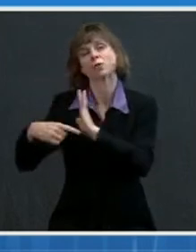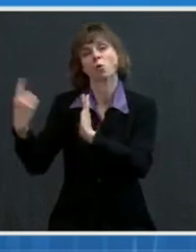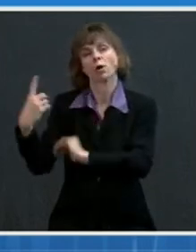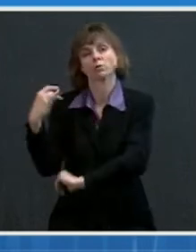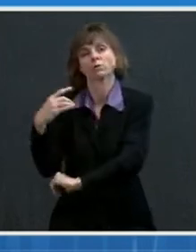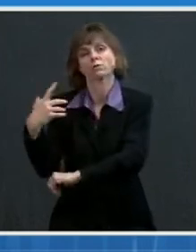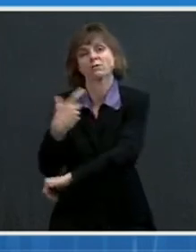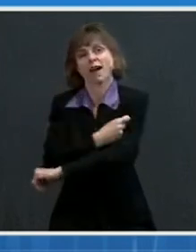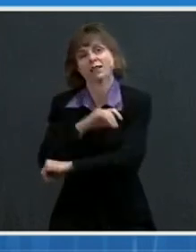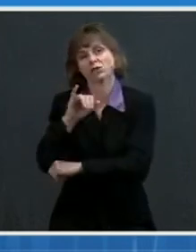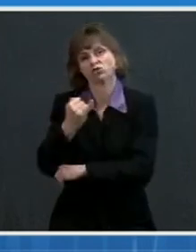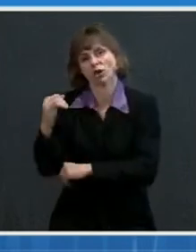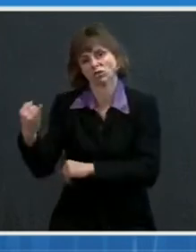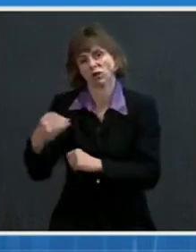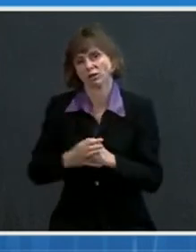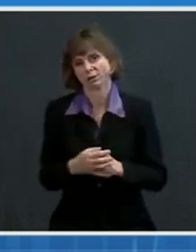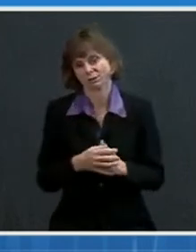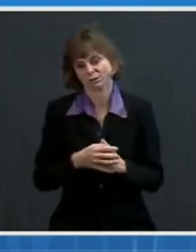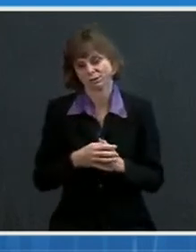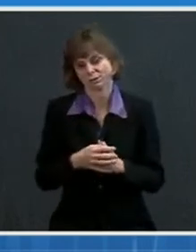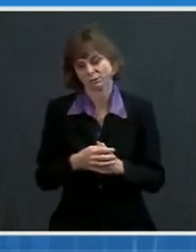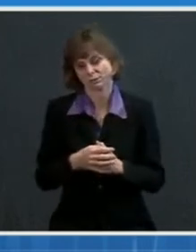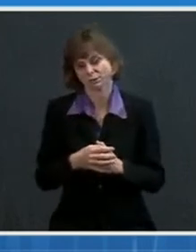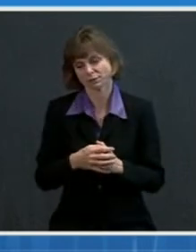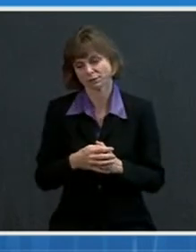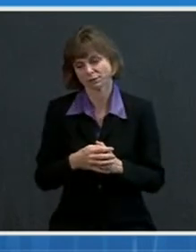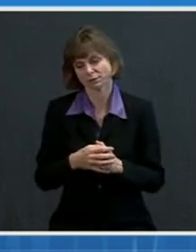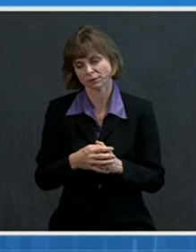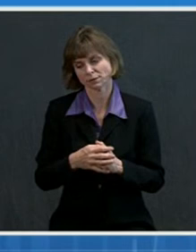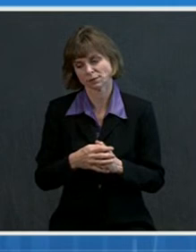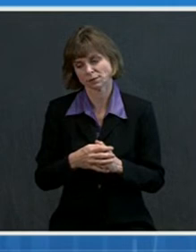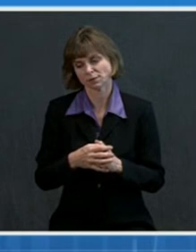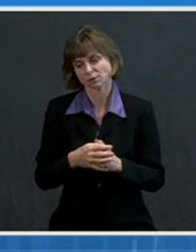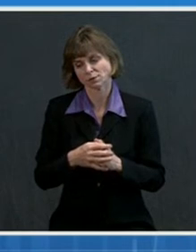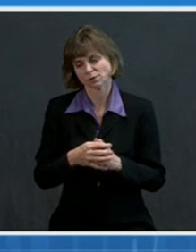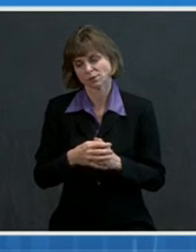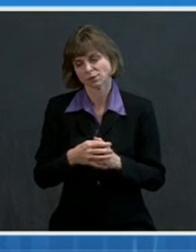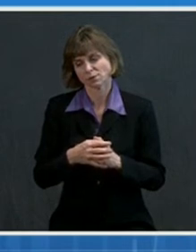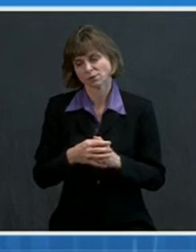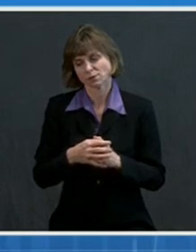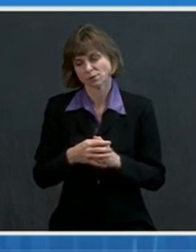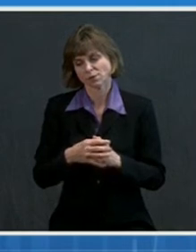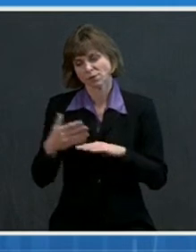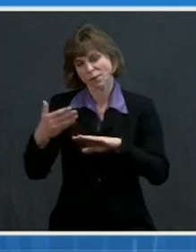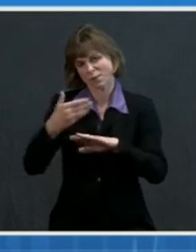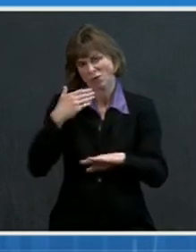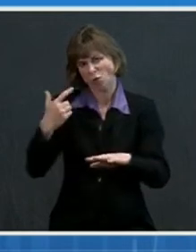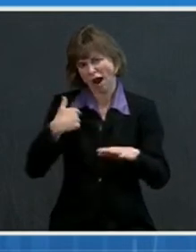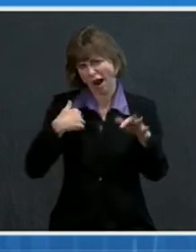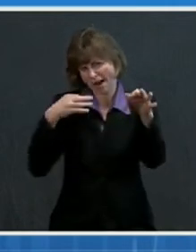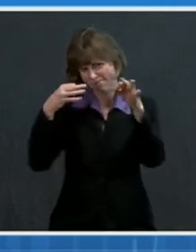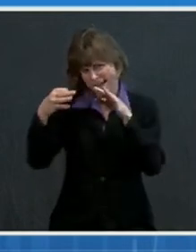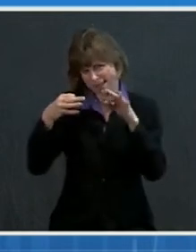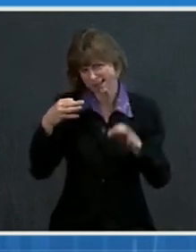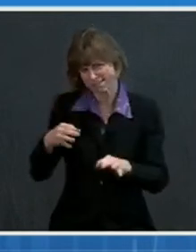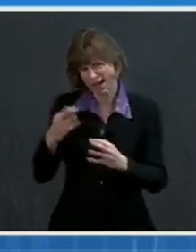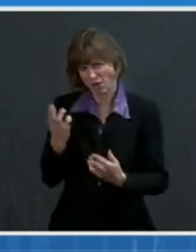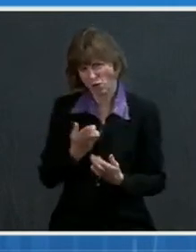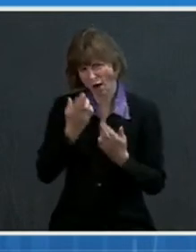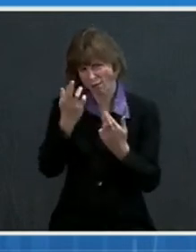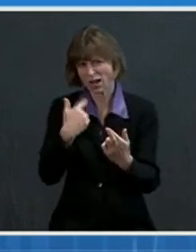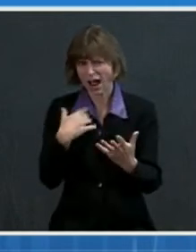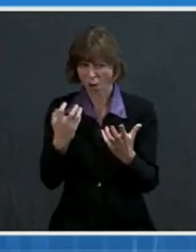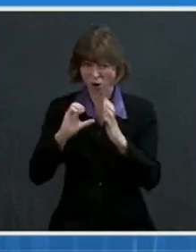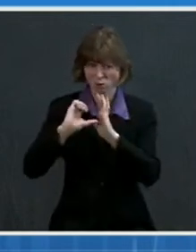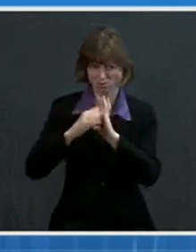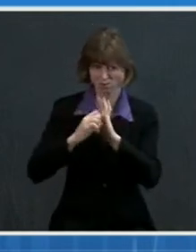vaccine. Before I talk about the specific recommendations, I want to underscore a few important points. First,